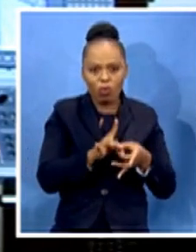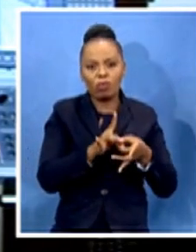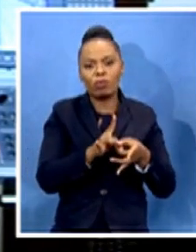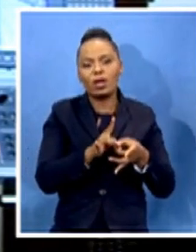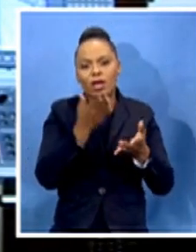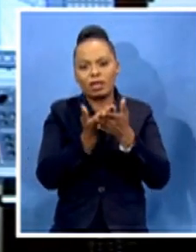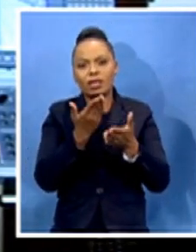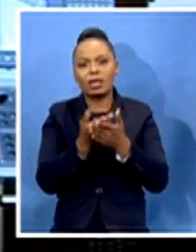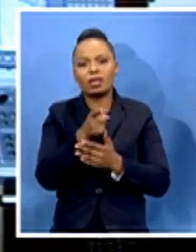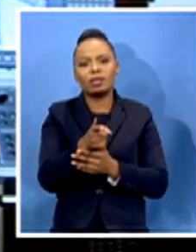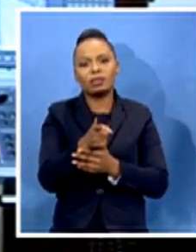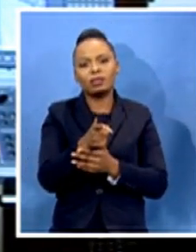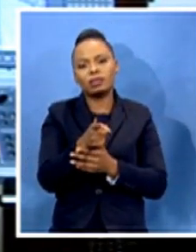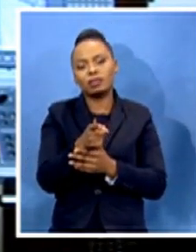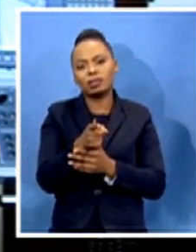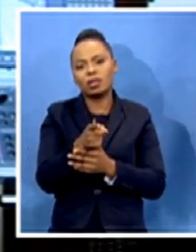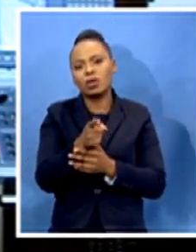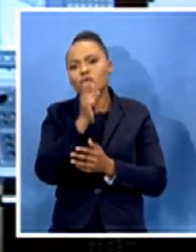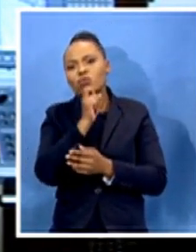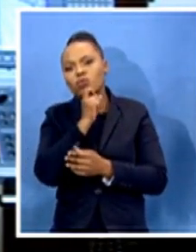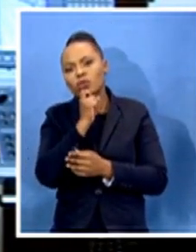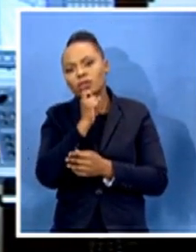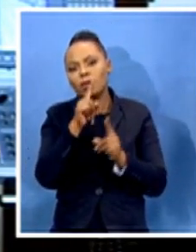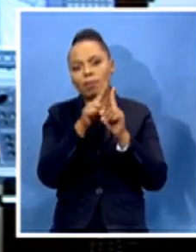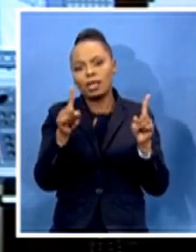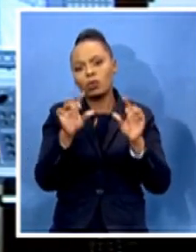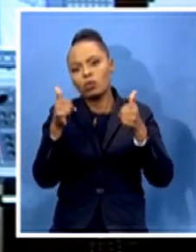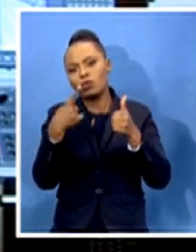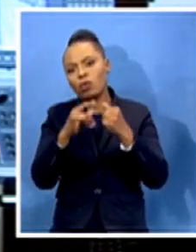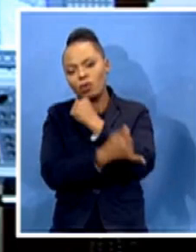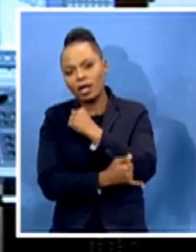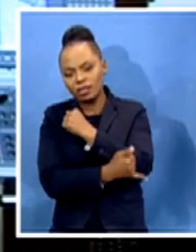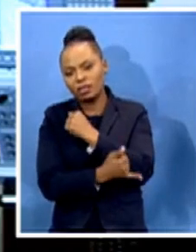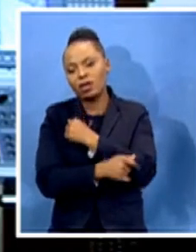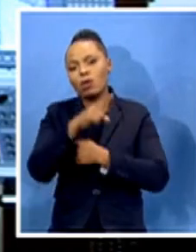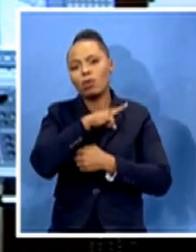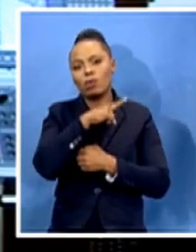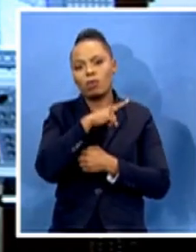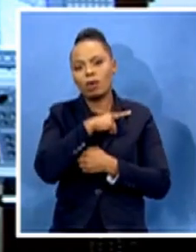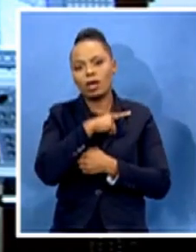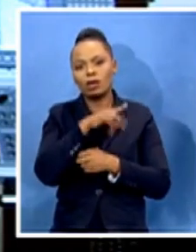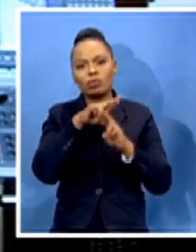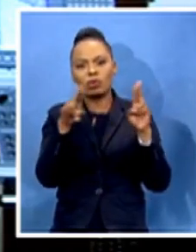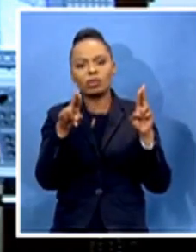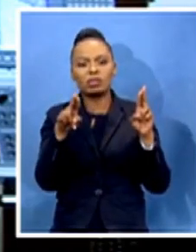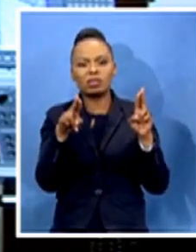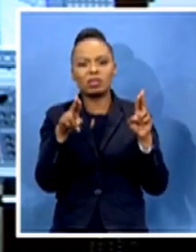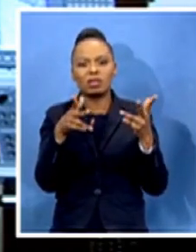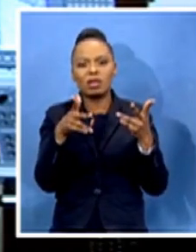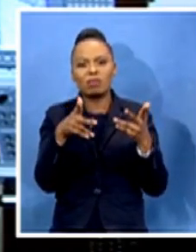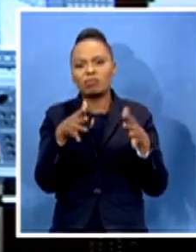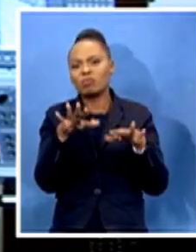to use it, but also it's very good for our country as well. Because it's another avenue where we can effectively promote engineering and promote